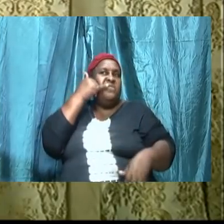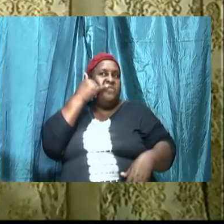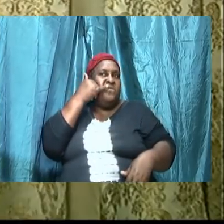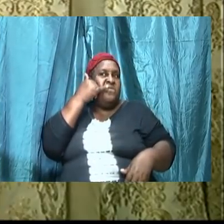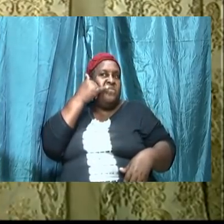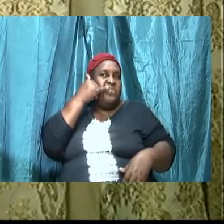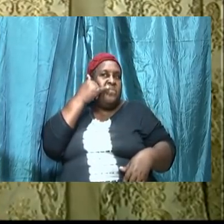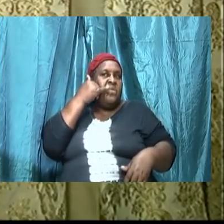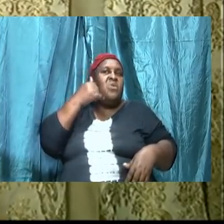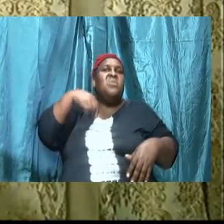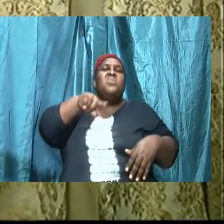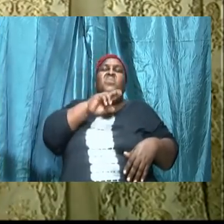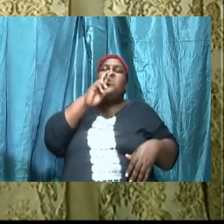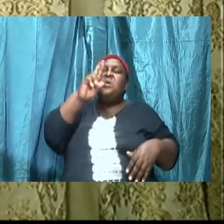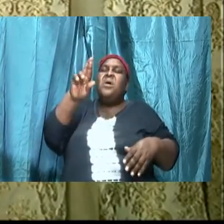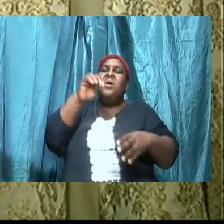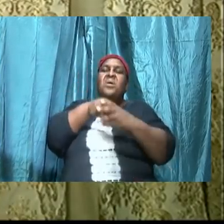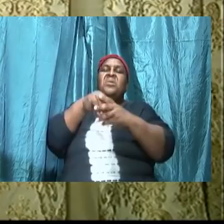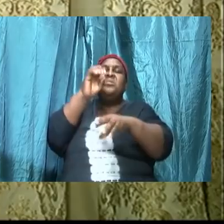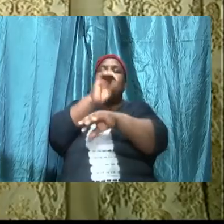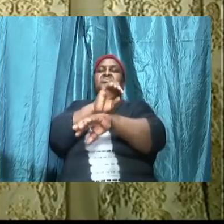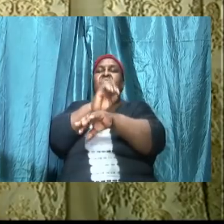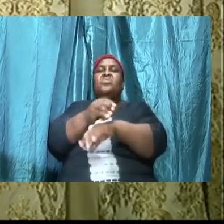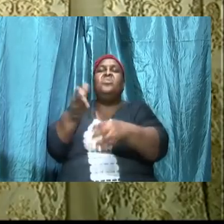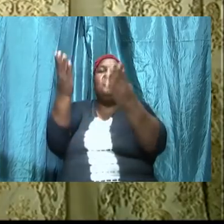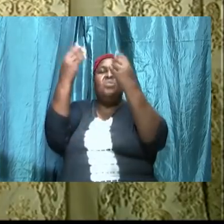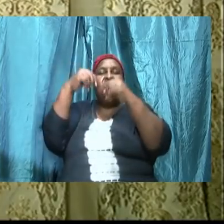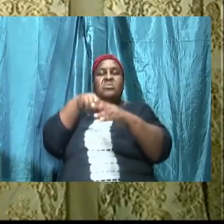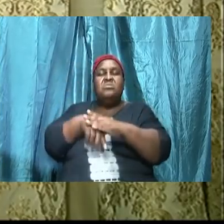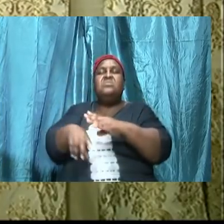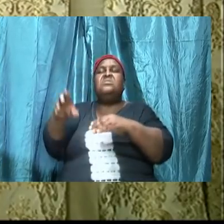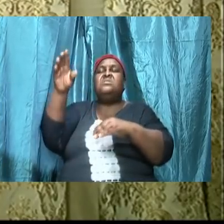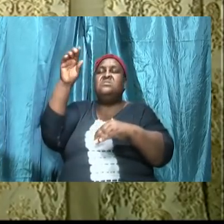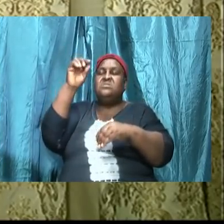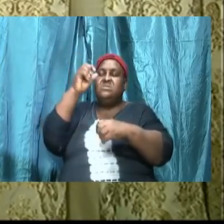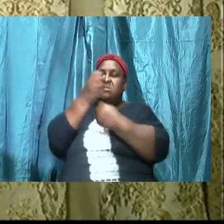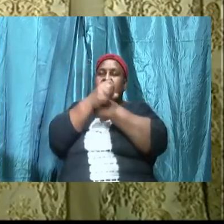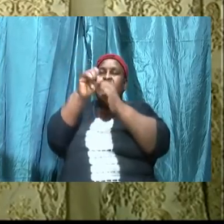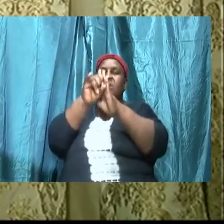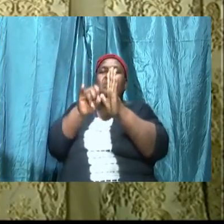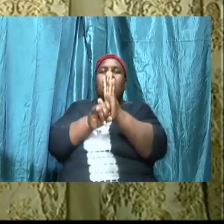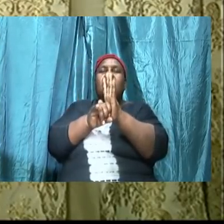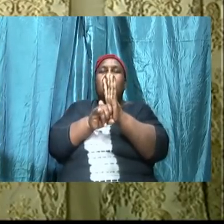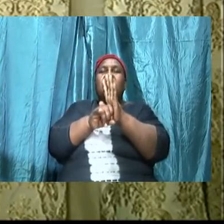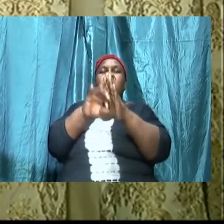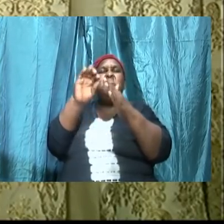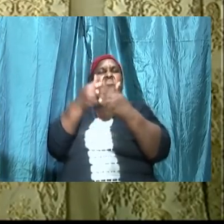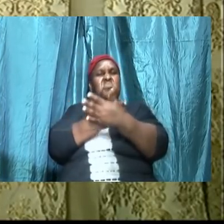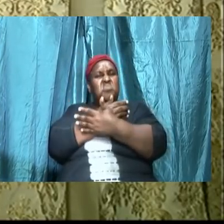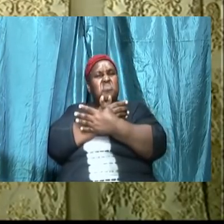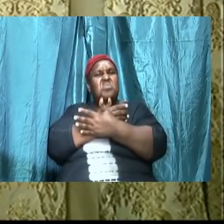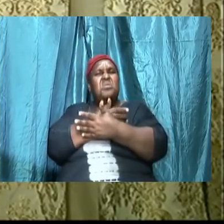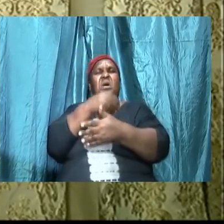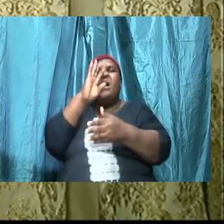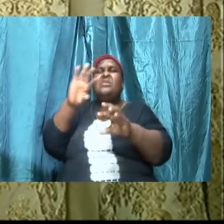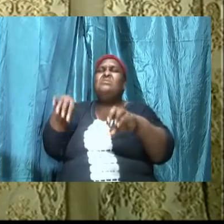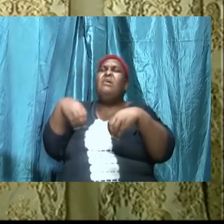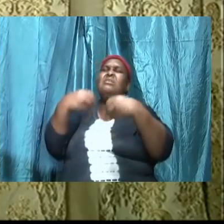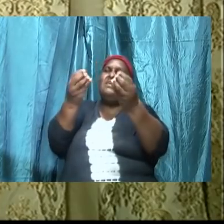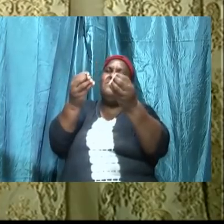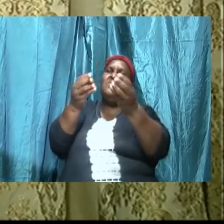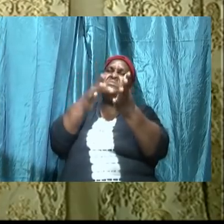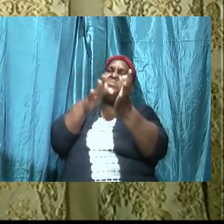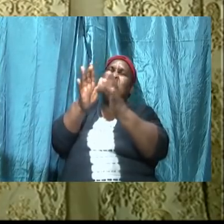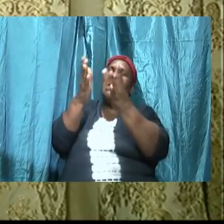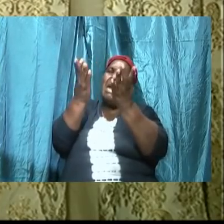we are in the church we have come into this salvation brand new experience and God now gives us the operating manual